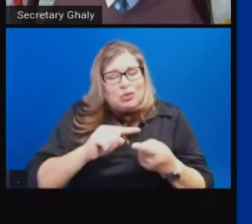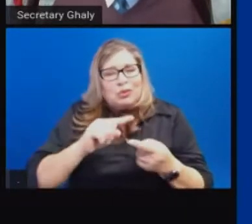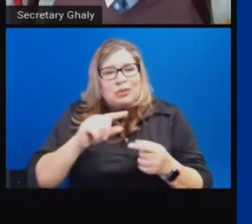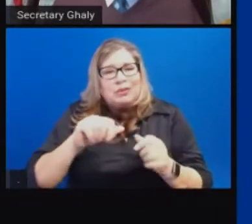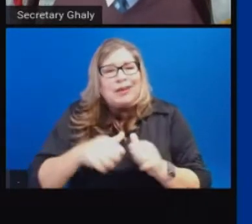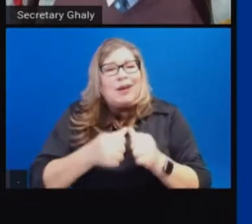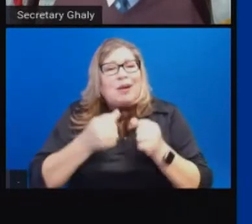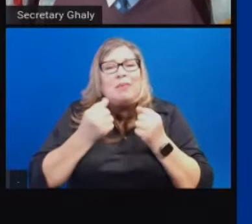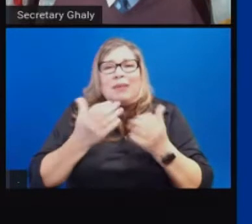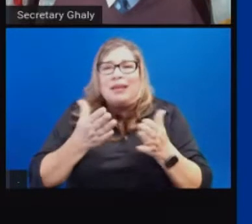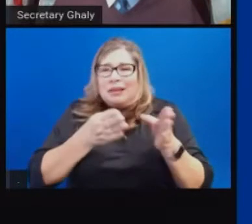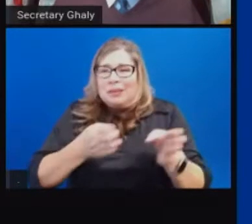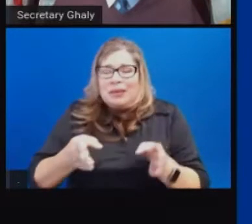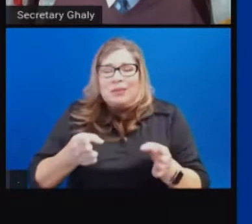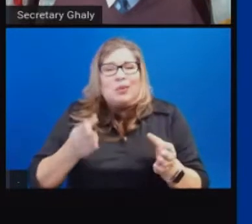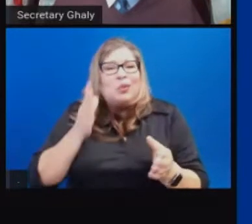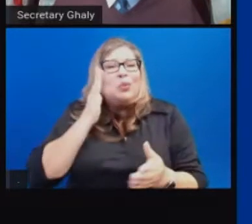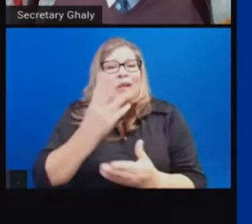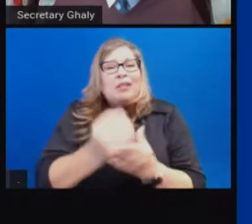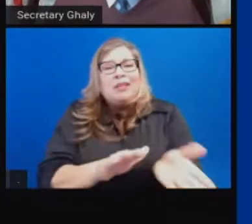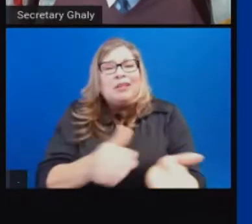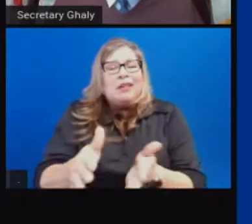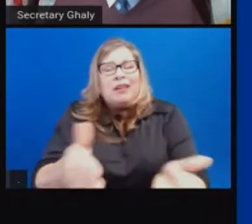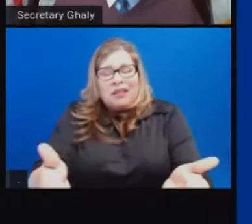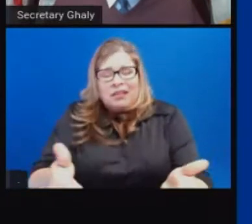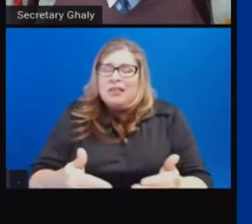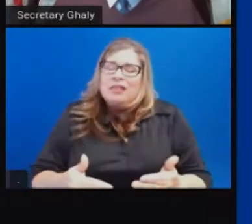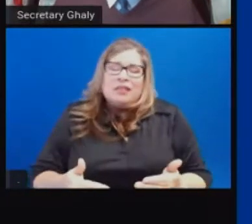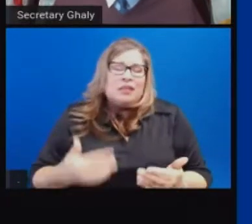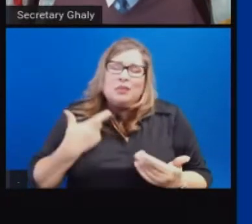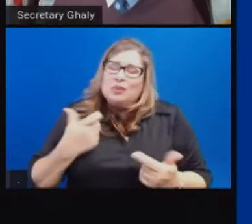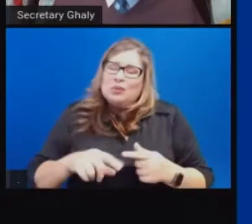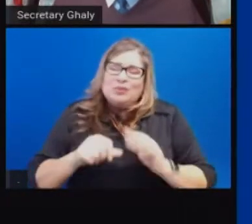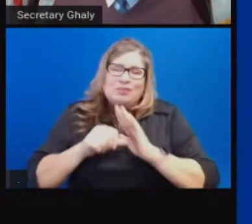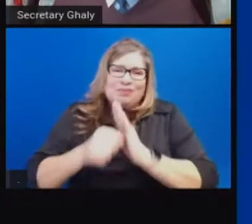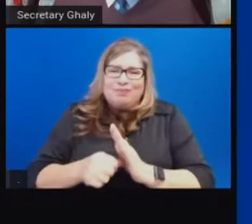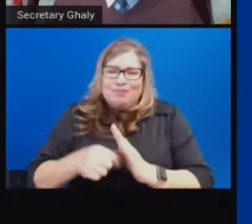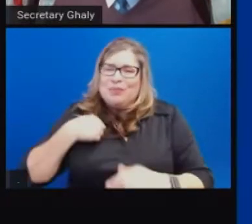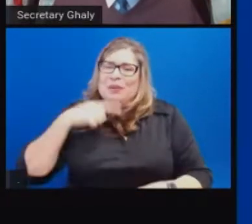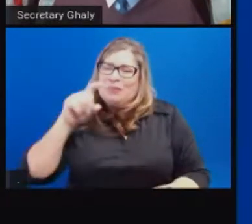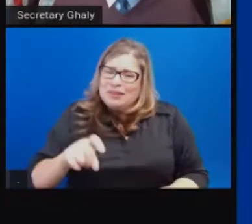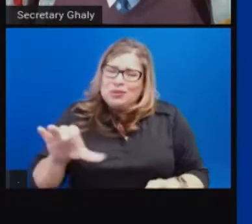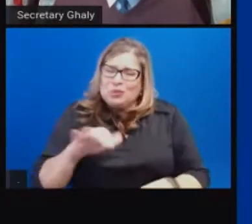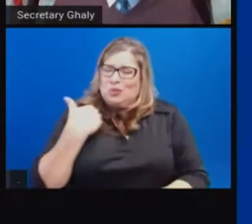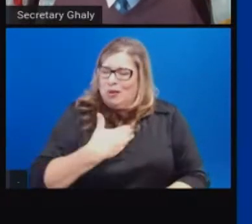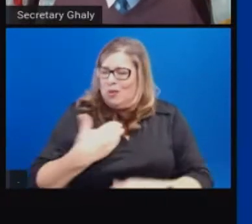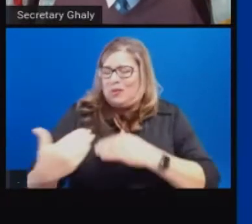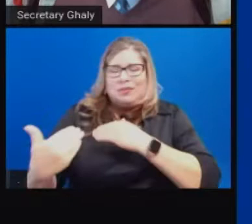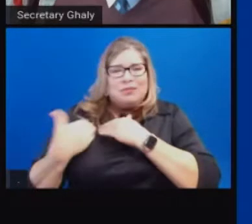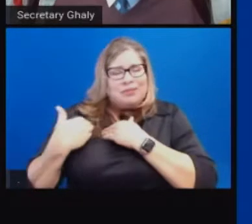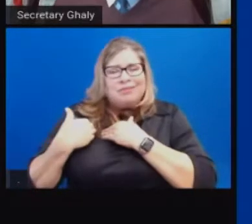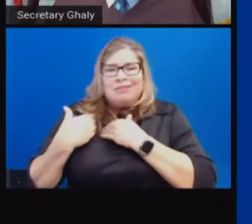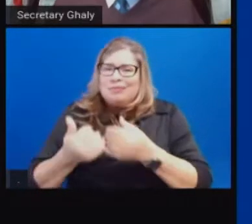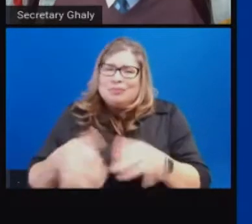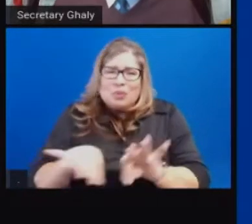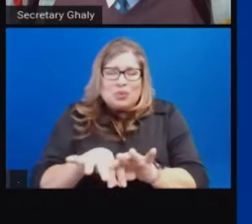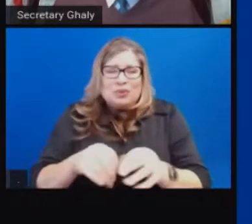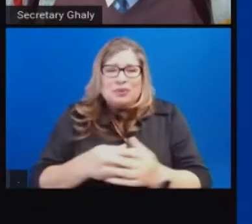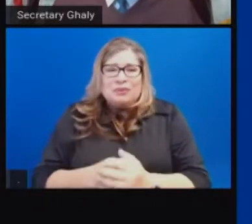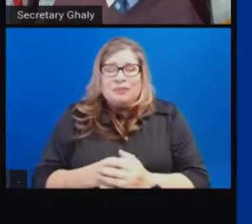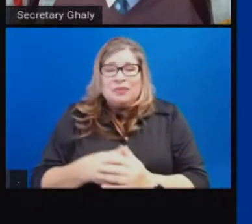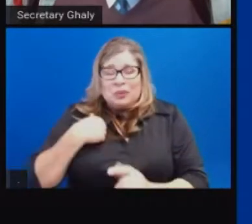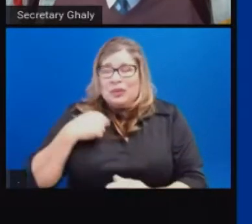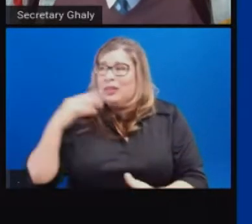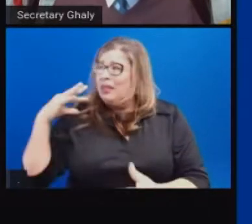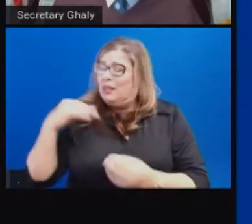reduce the future impact of COVID cannot be overstated. And as we look back at the last 12 months and we look forward